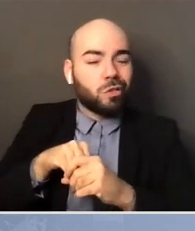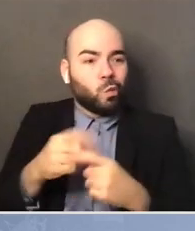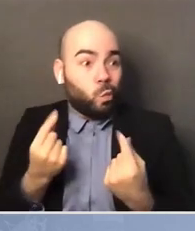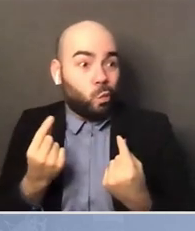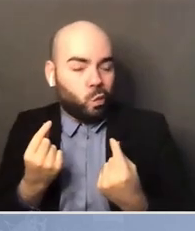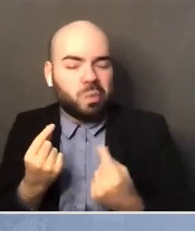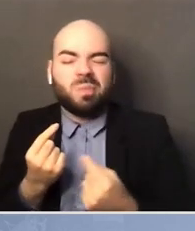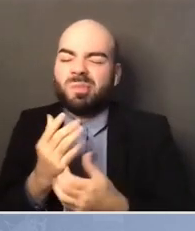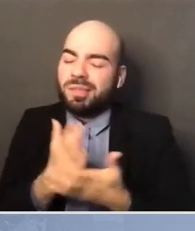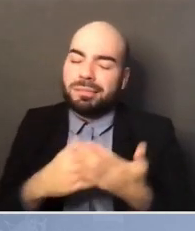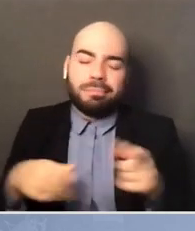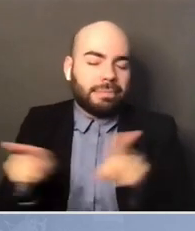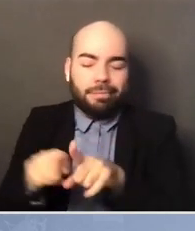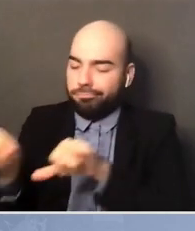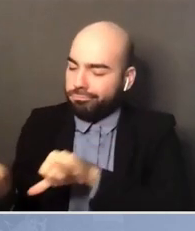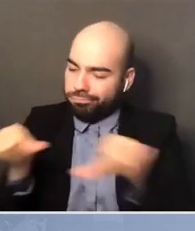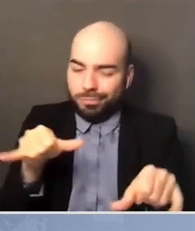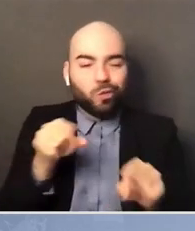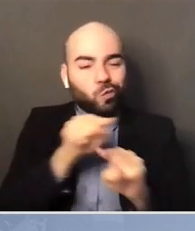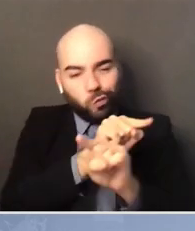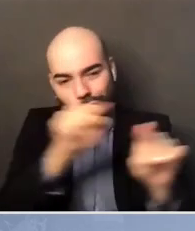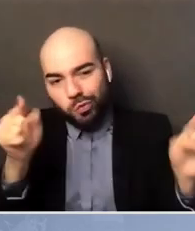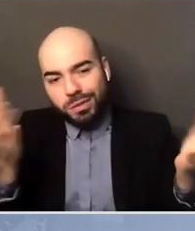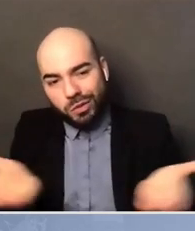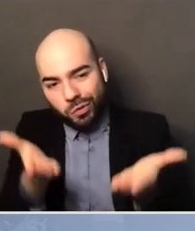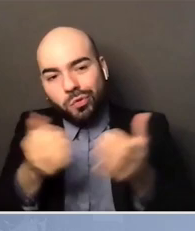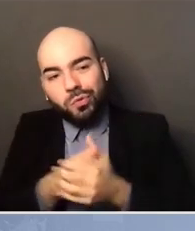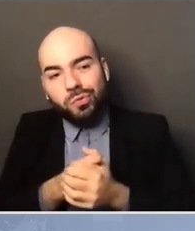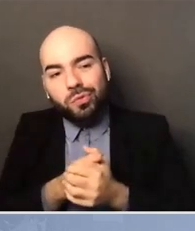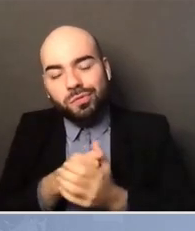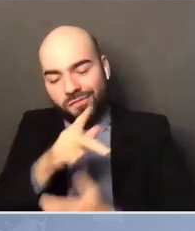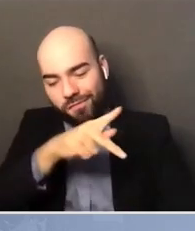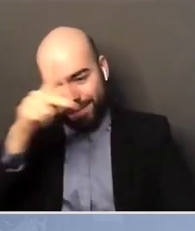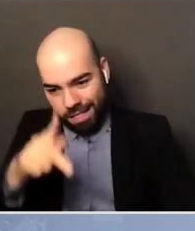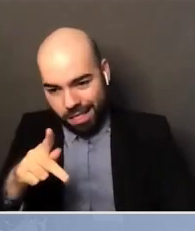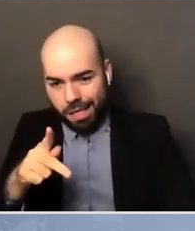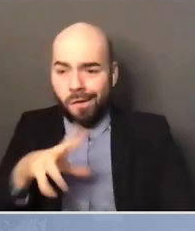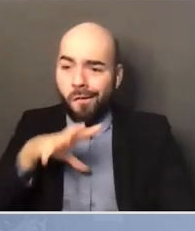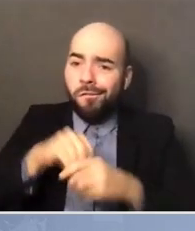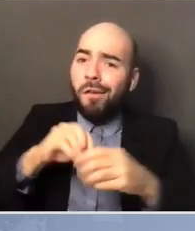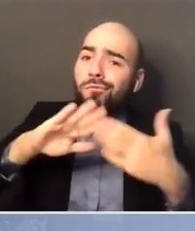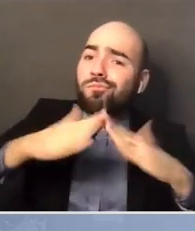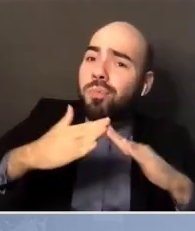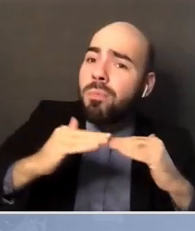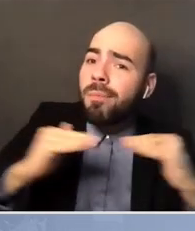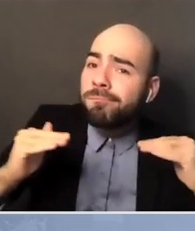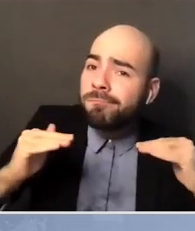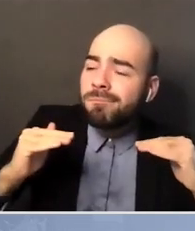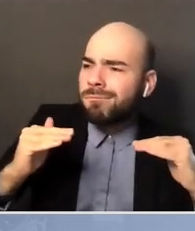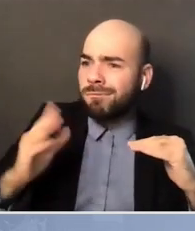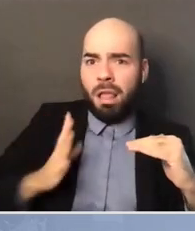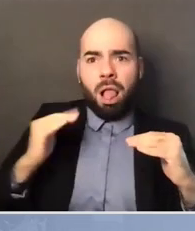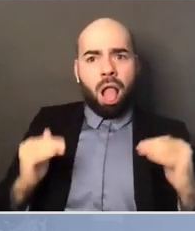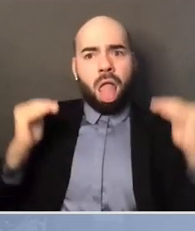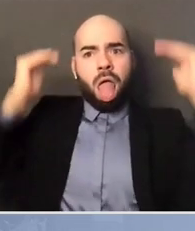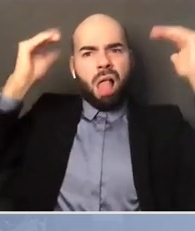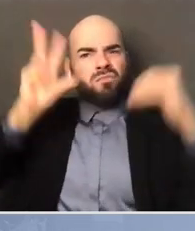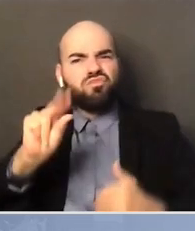same kinds of things that many of you are doing, working at the community level as an organizer.